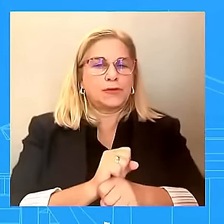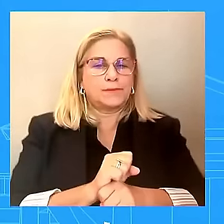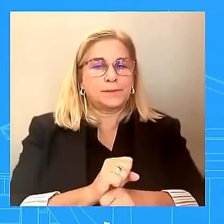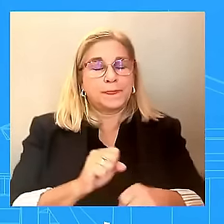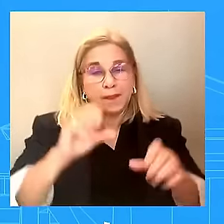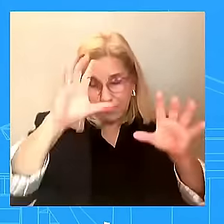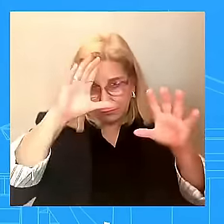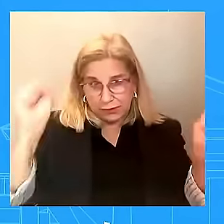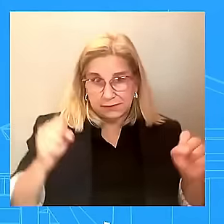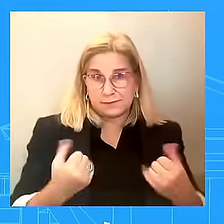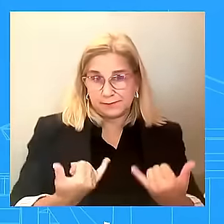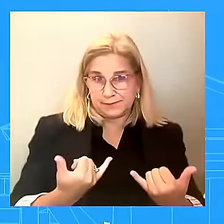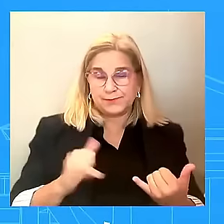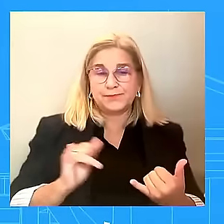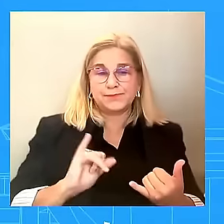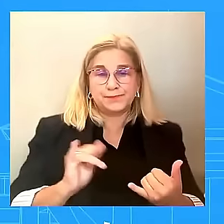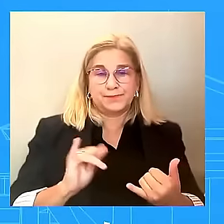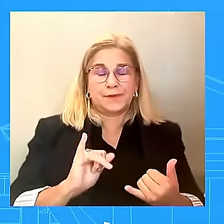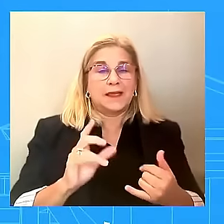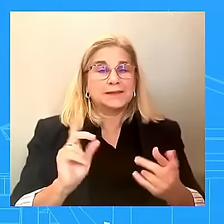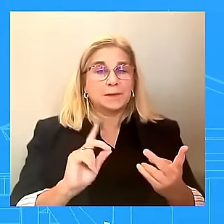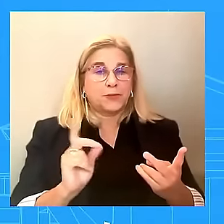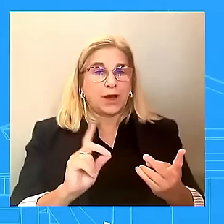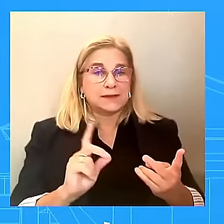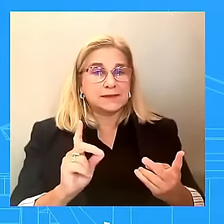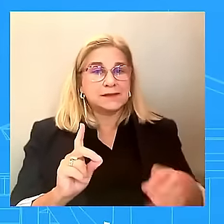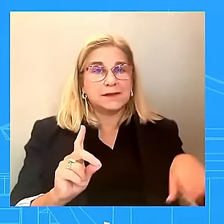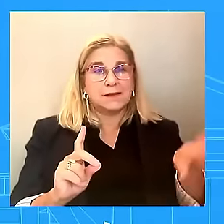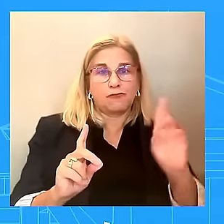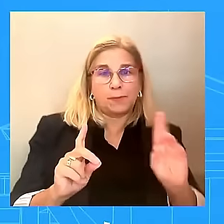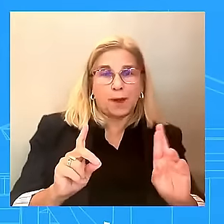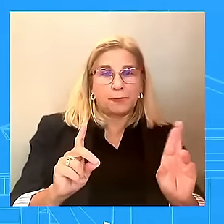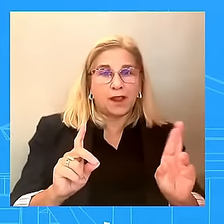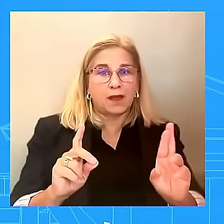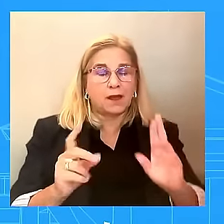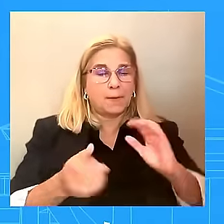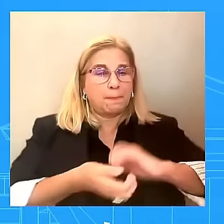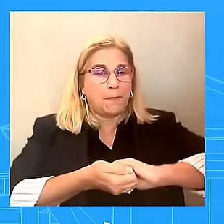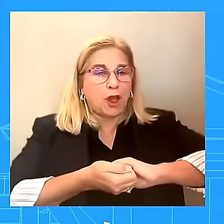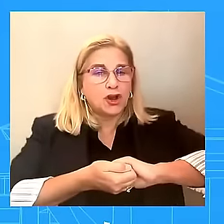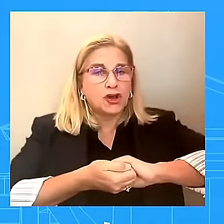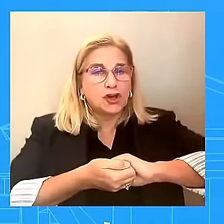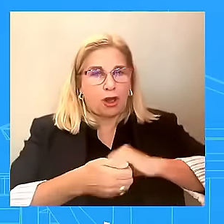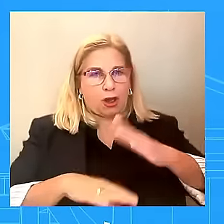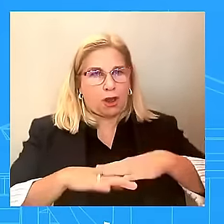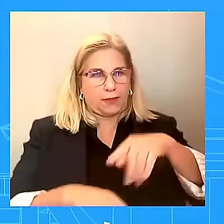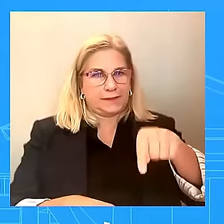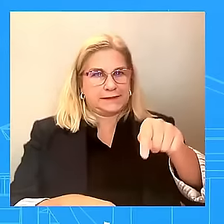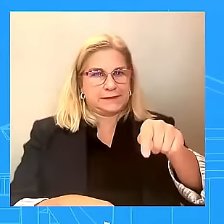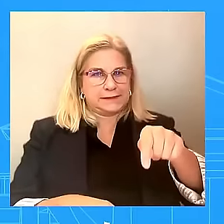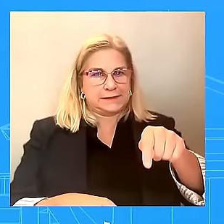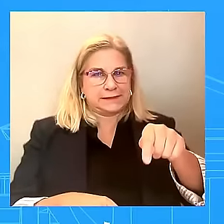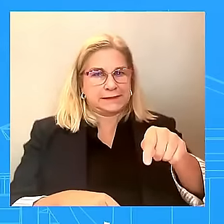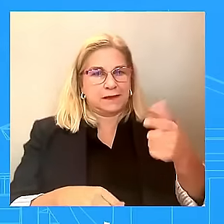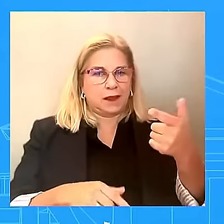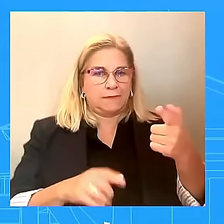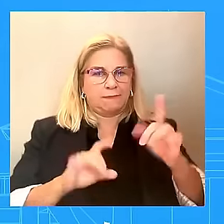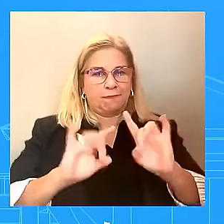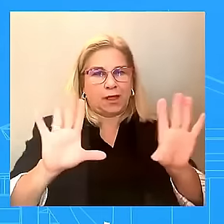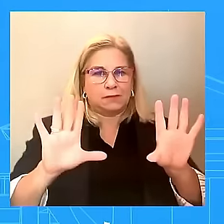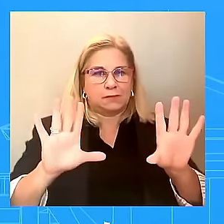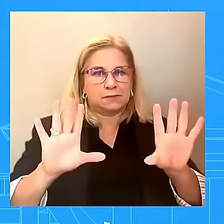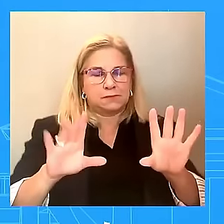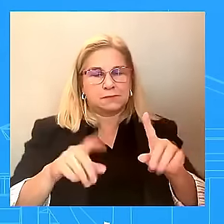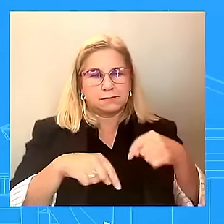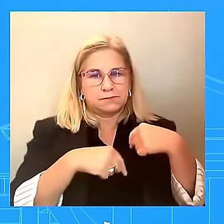under this administration to deal with gun violence, something that we hadn't seen in 30 years. So there is some bipartisan support here to deal with